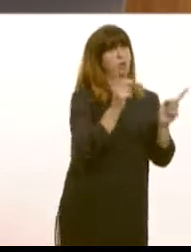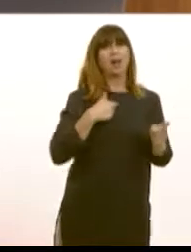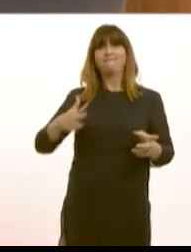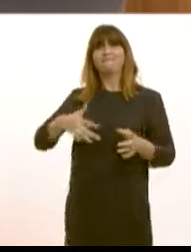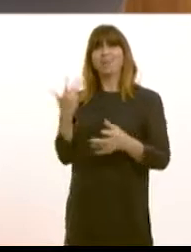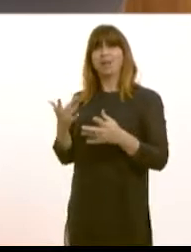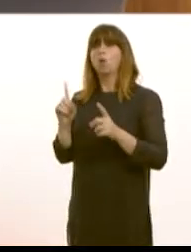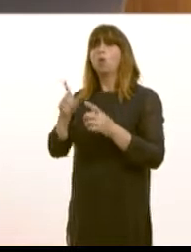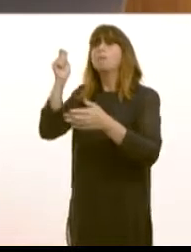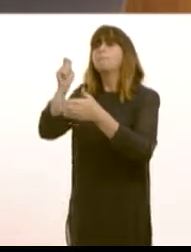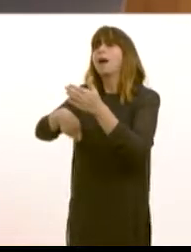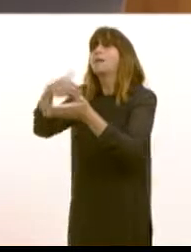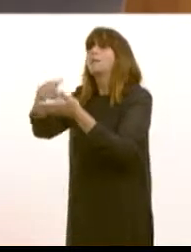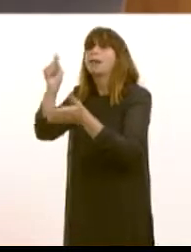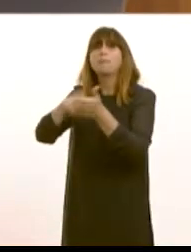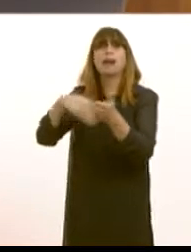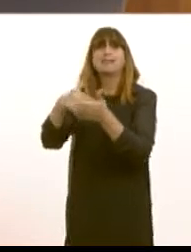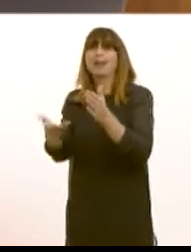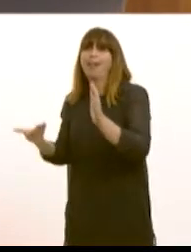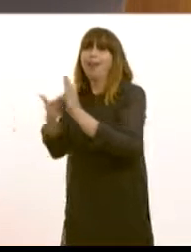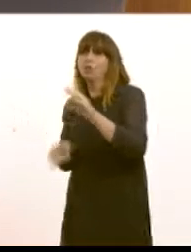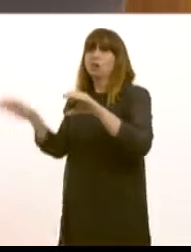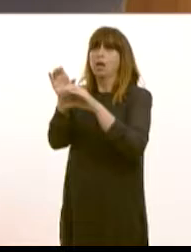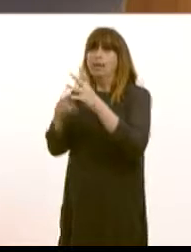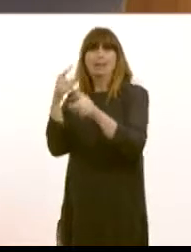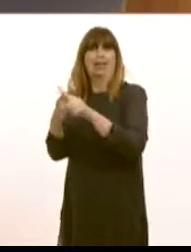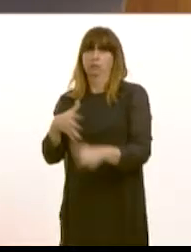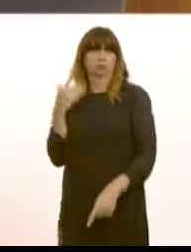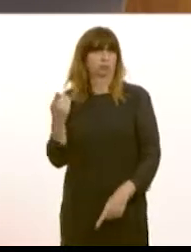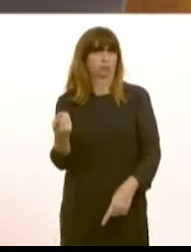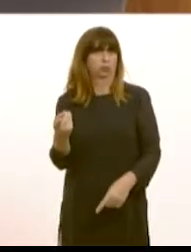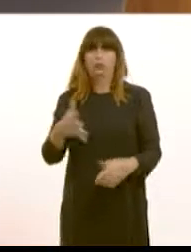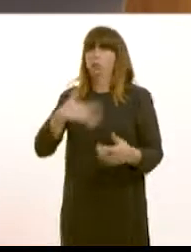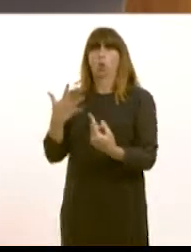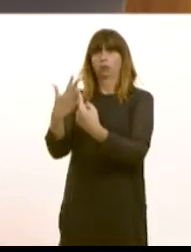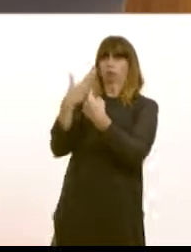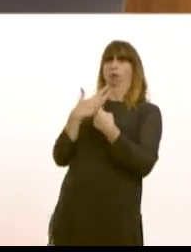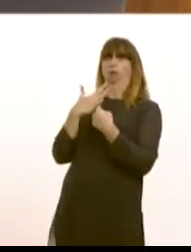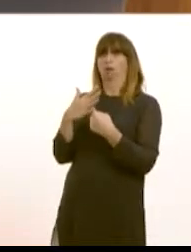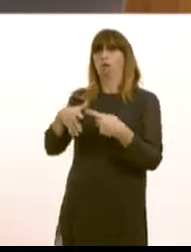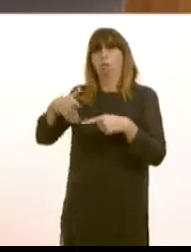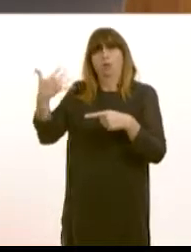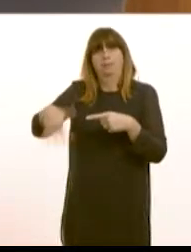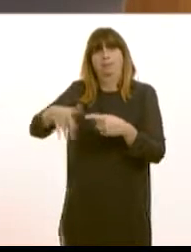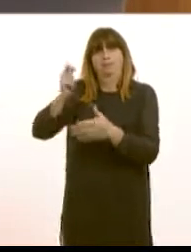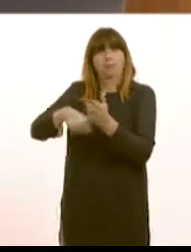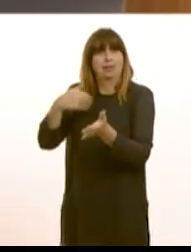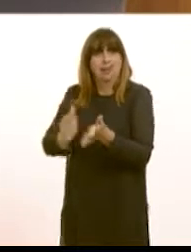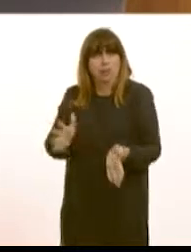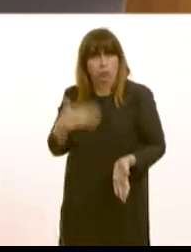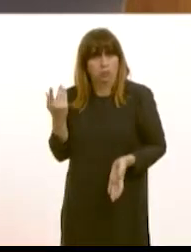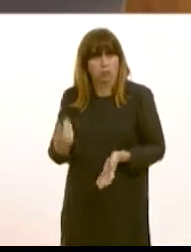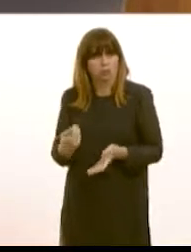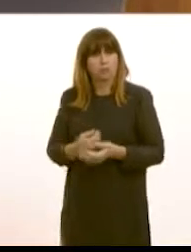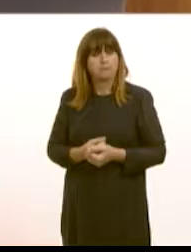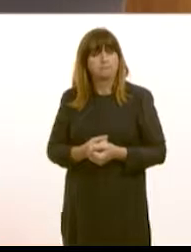access to the market in goods and services that would not be to our advantage if tariffs were to be imposed. Yes, in keeping with the